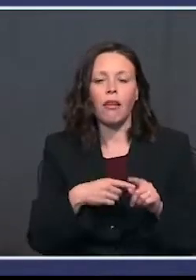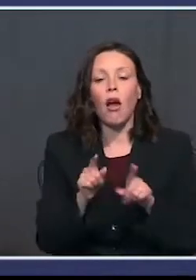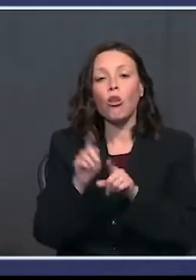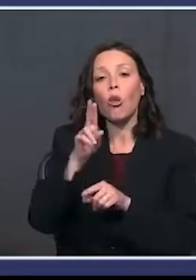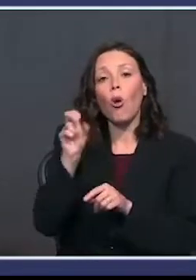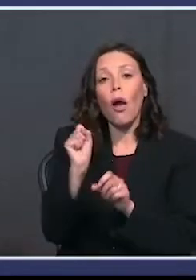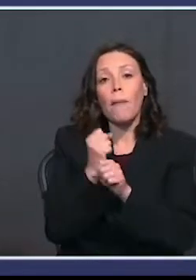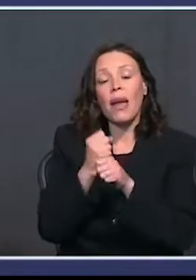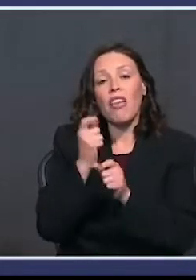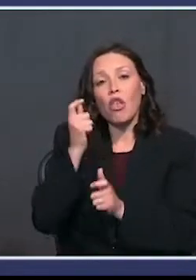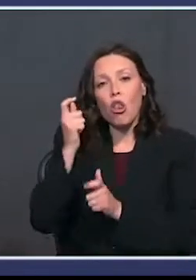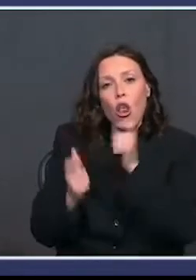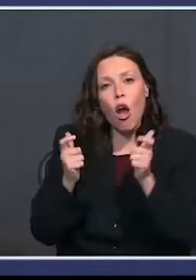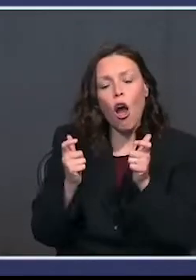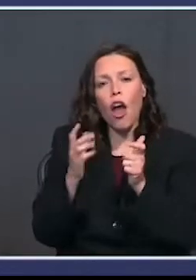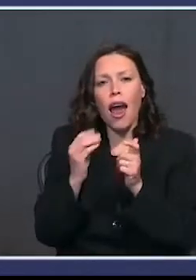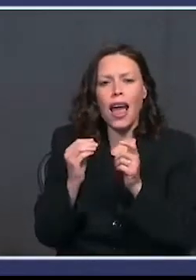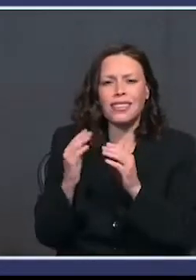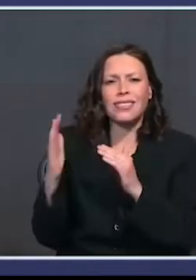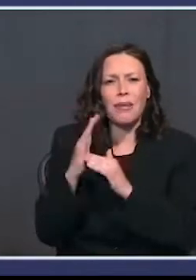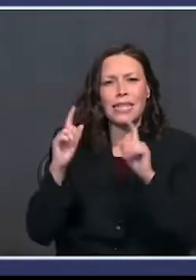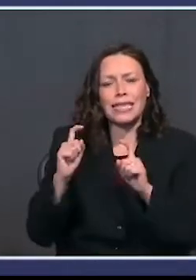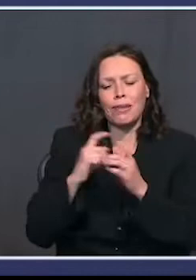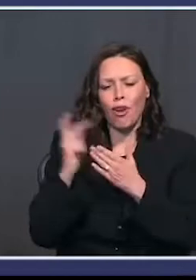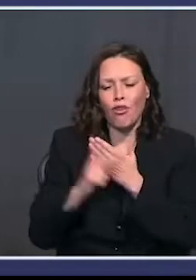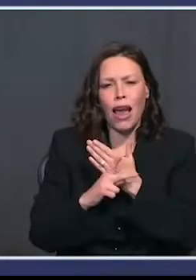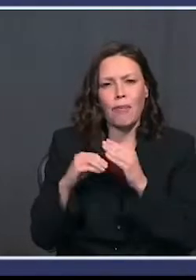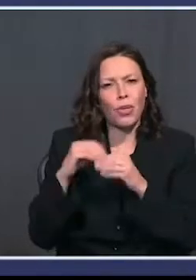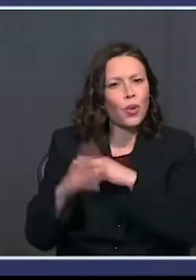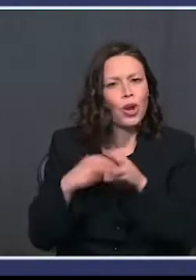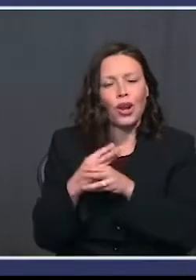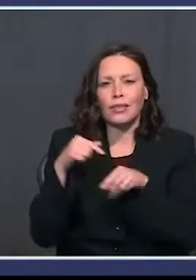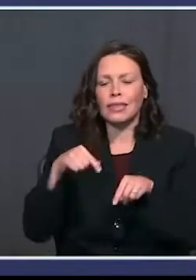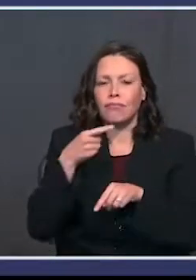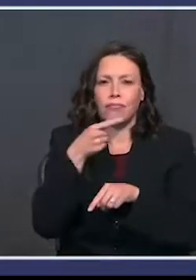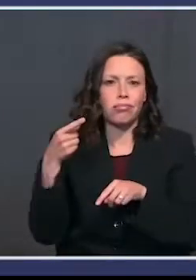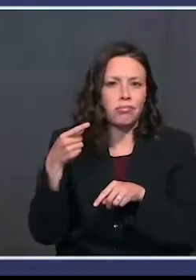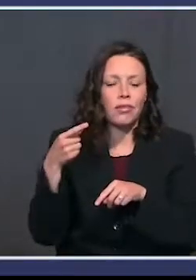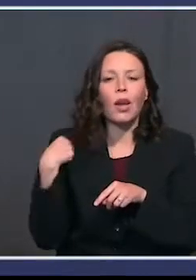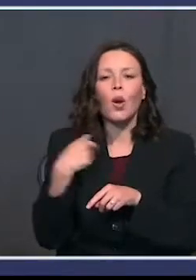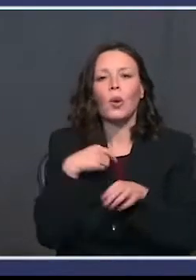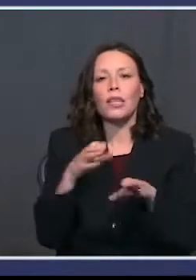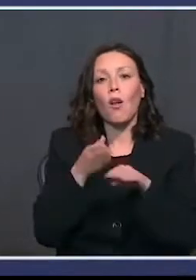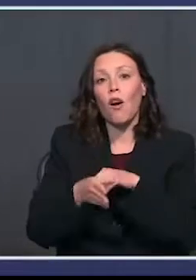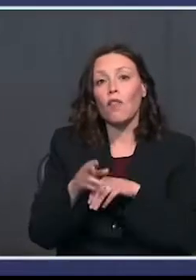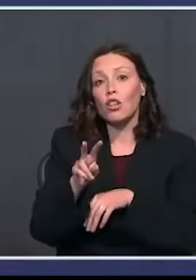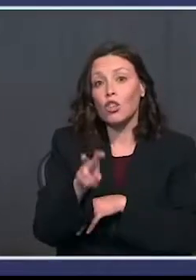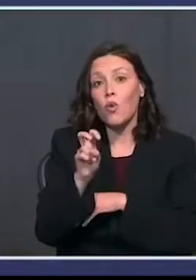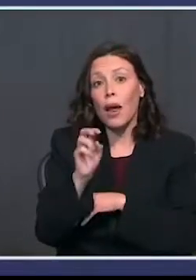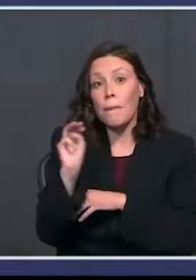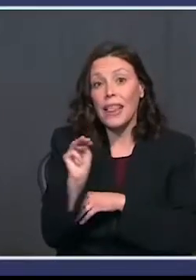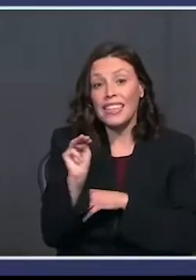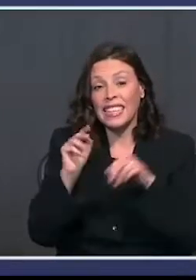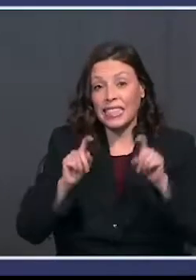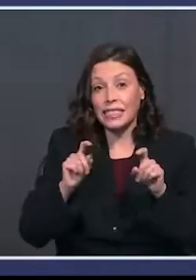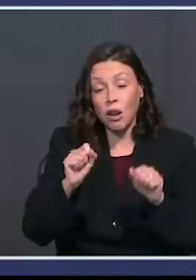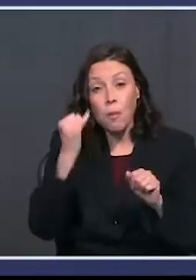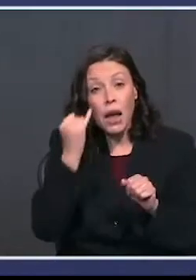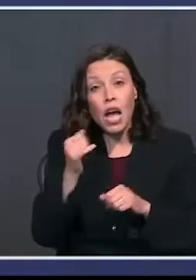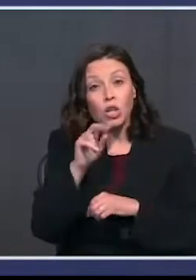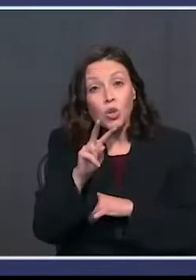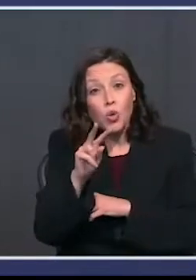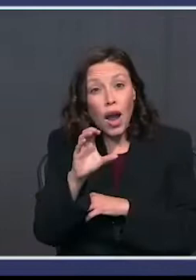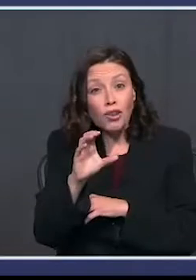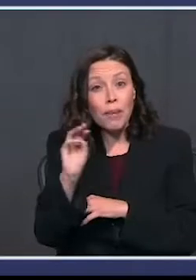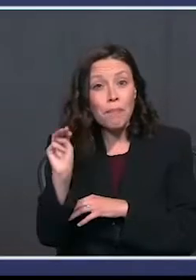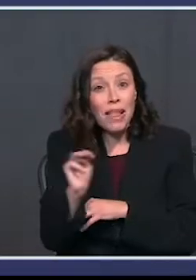the largest, most advanced and most innovative testing program in the world by far. We've conducted over 200 million tests. Think of that 200